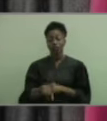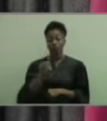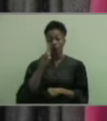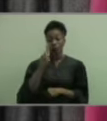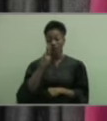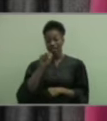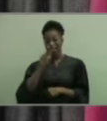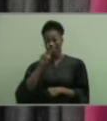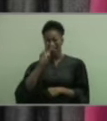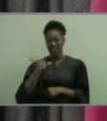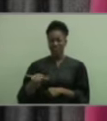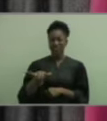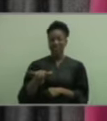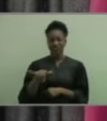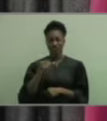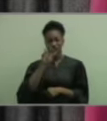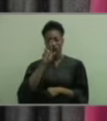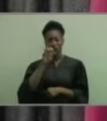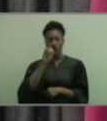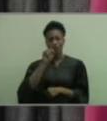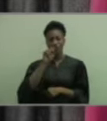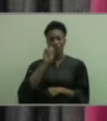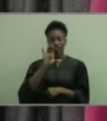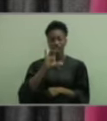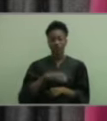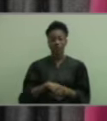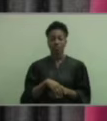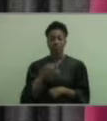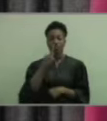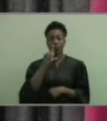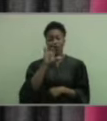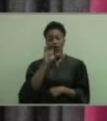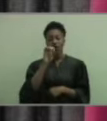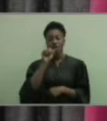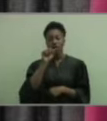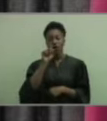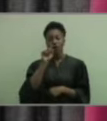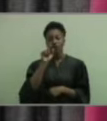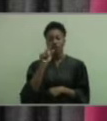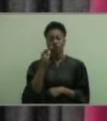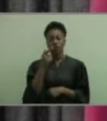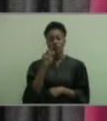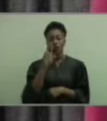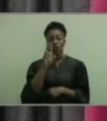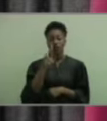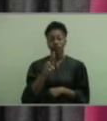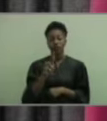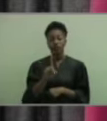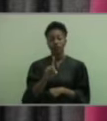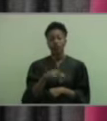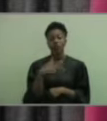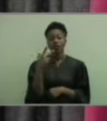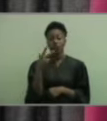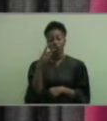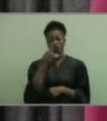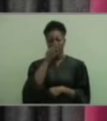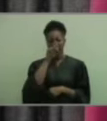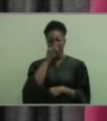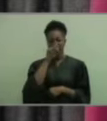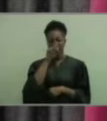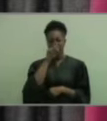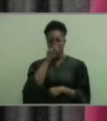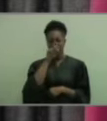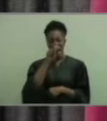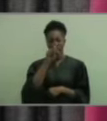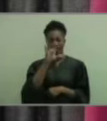ROTC scholarship award, 1 Coast Guard, 1 appointment, 3 Eagle Scouts, 4 Georgia